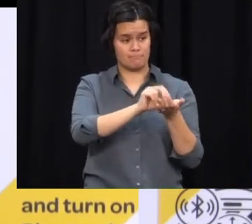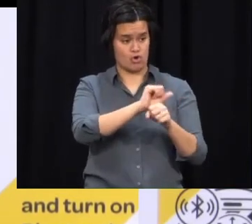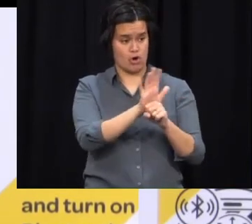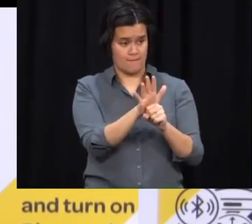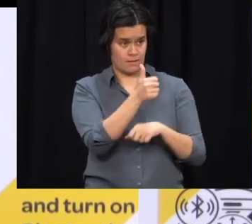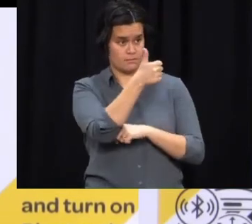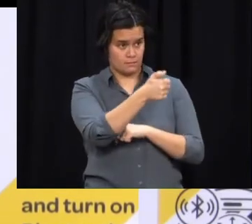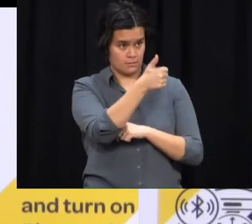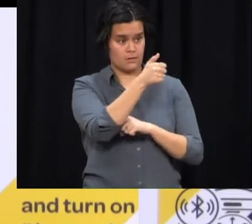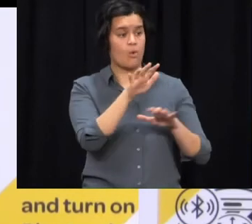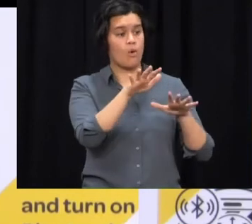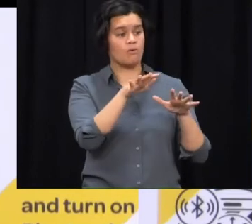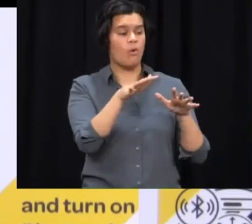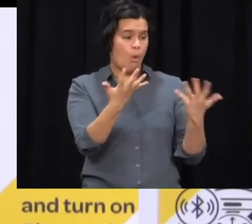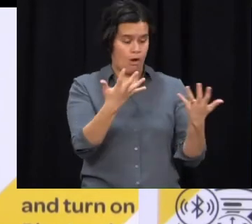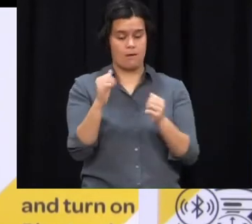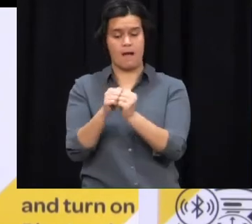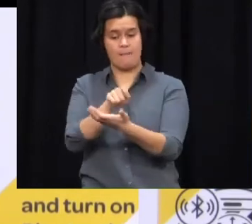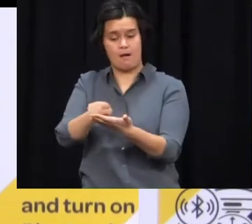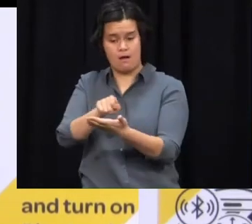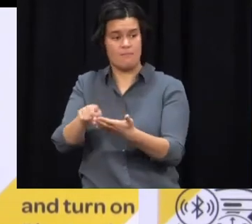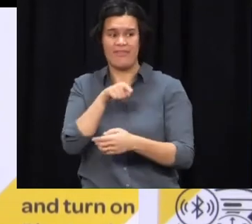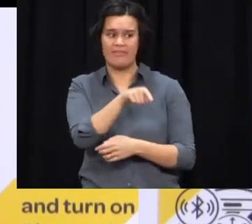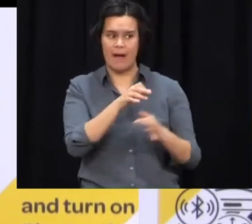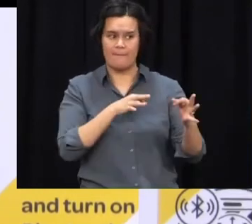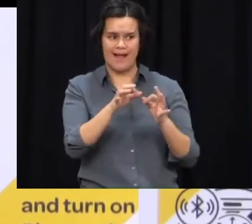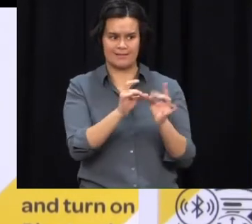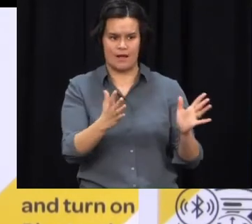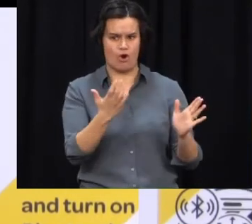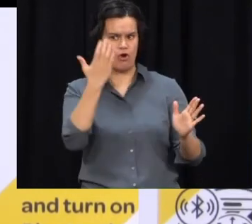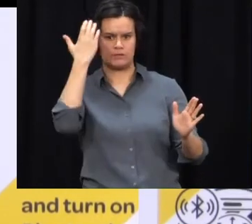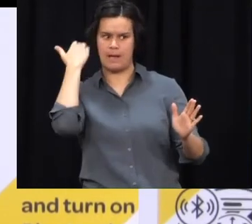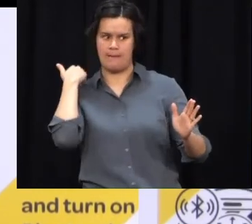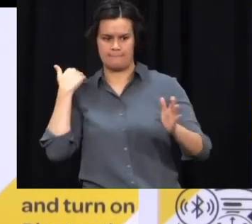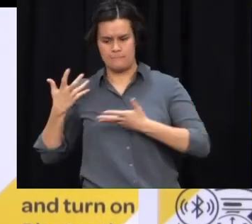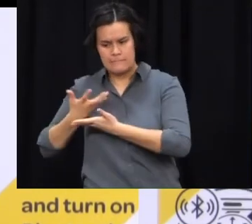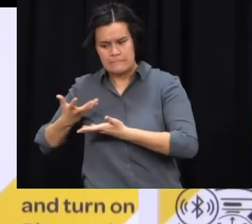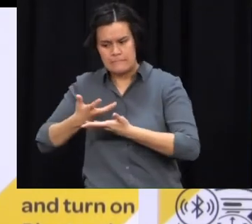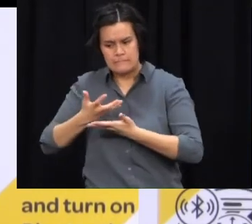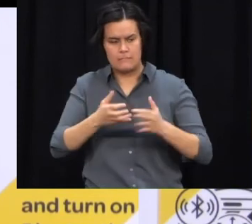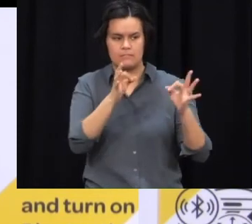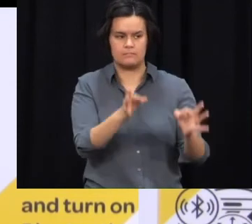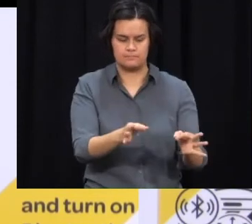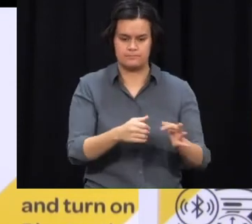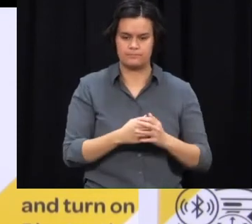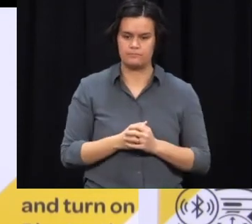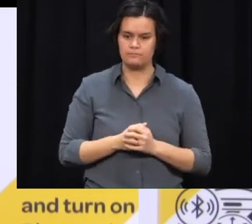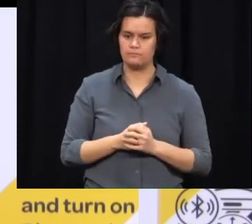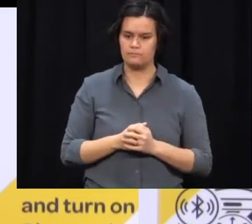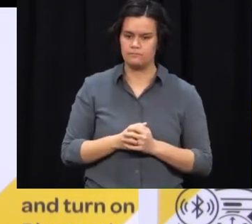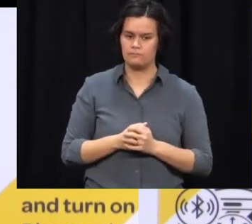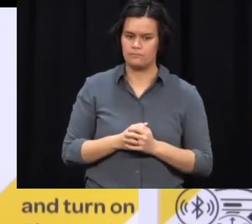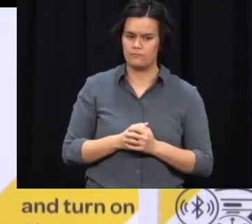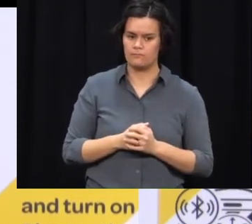there. So we have been working on it for a while. Derek? just want to ask that September, you sort of haven't had confirmation. I think quite close to September. Is there anything that we